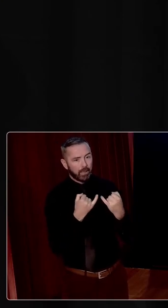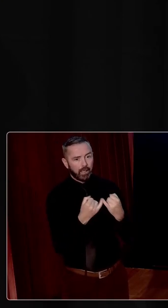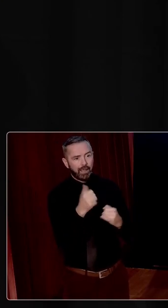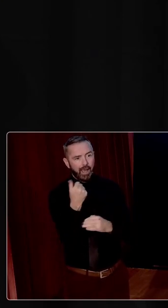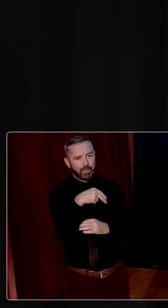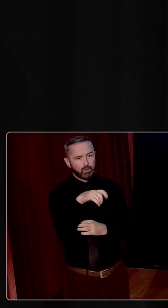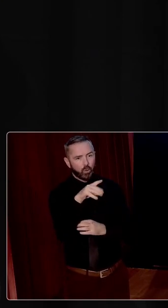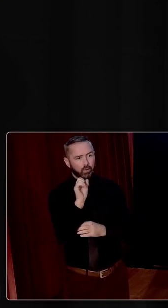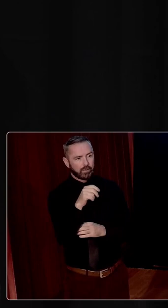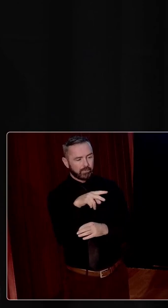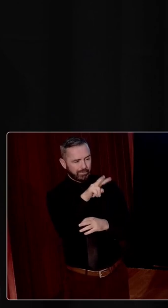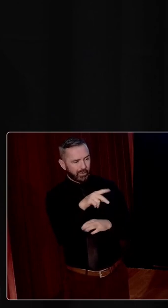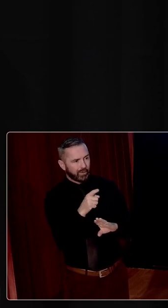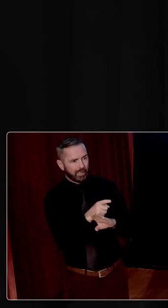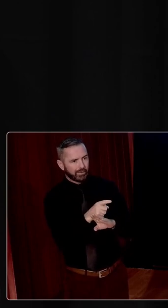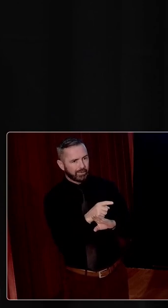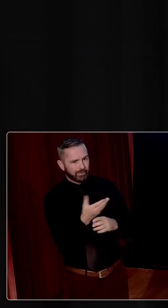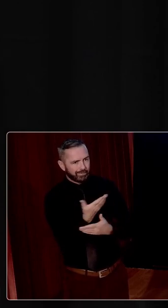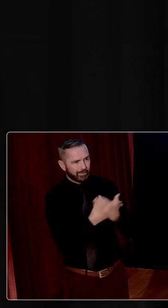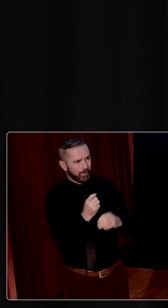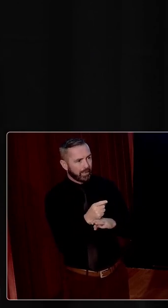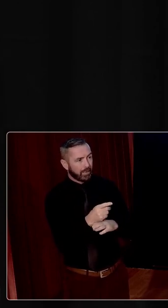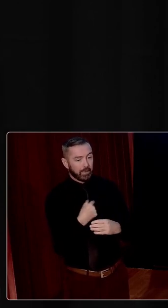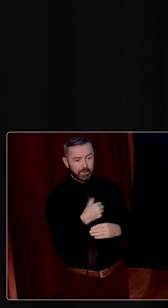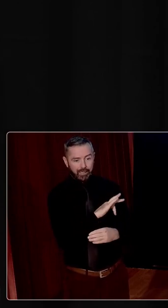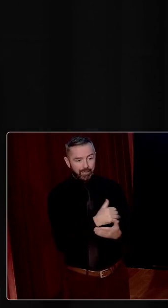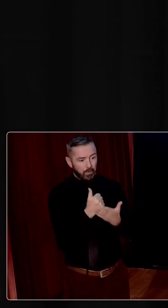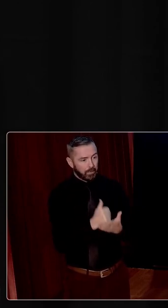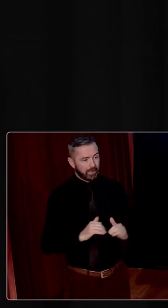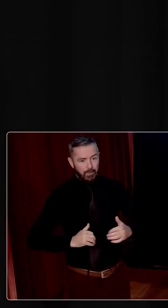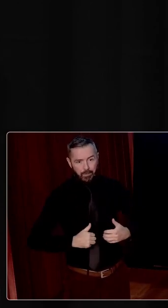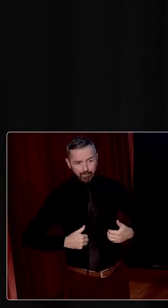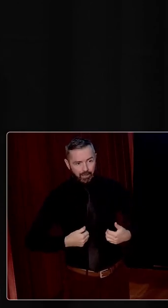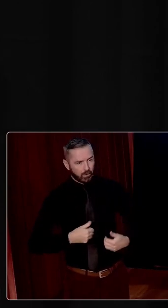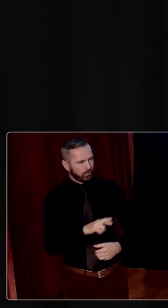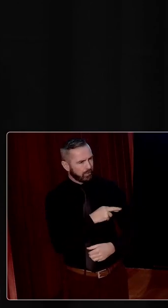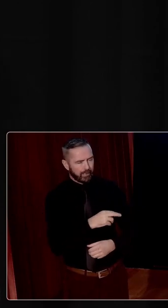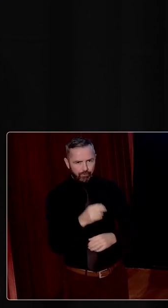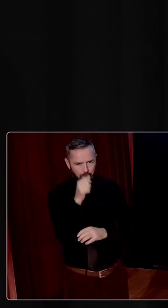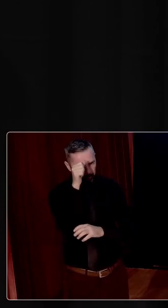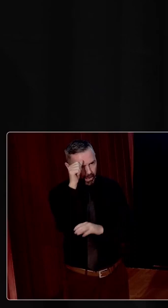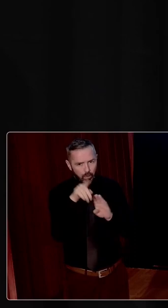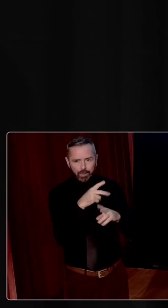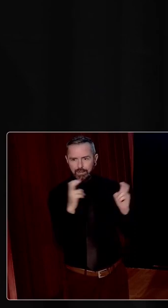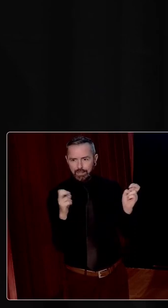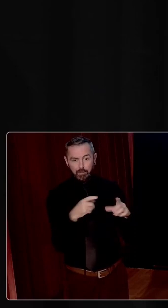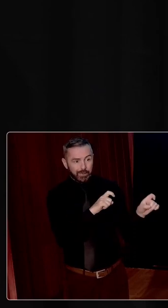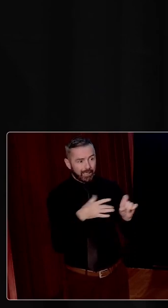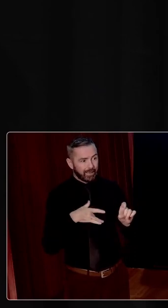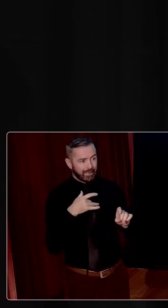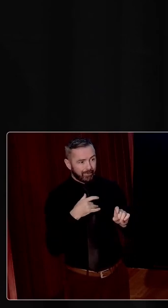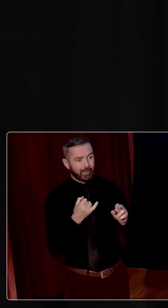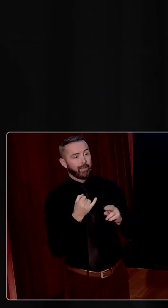Dolan have looked at it. And of course, being based in Belfast, it's a theme I am very familiar with. We still live in one of those, it